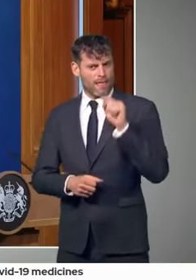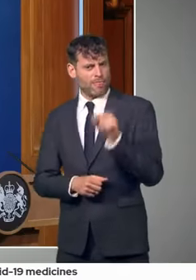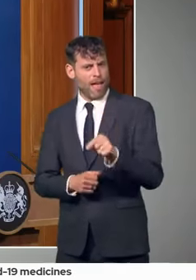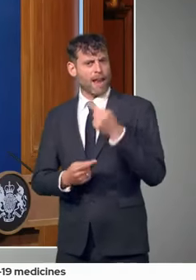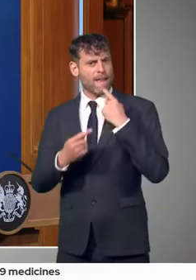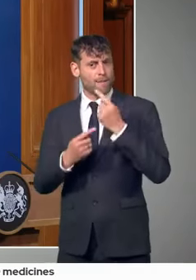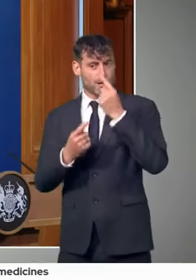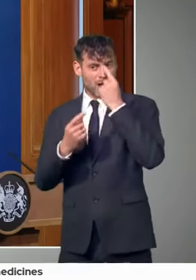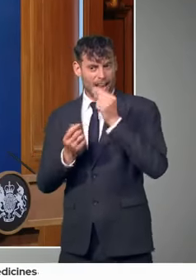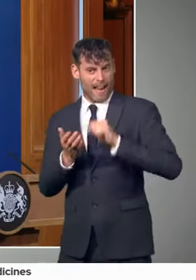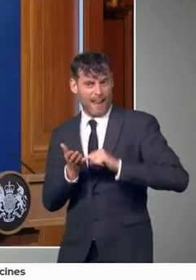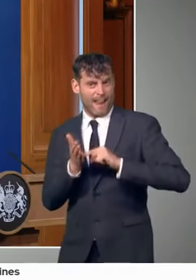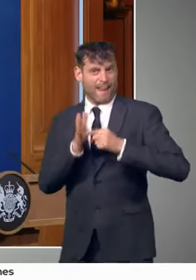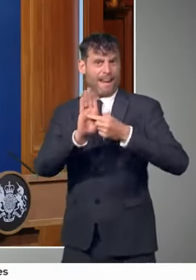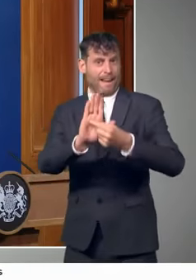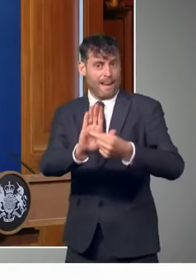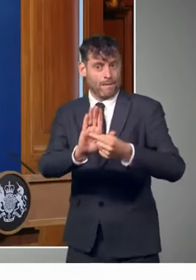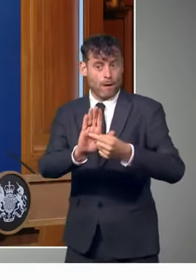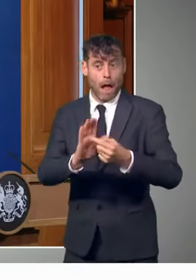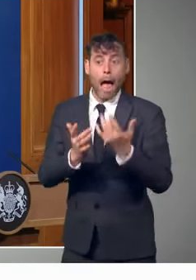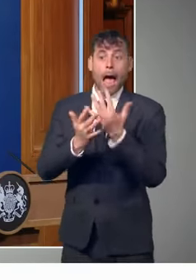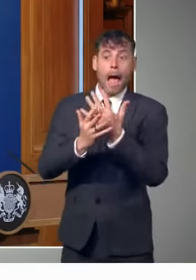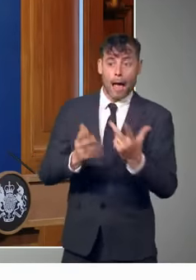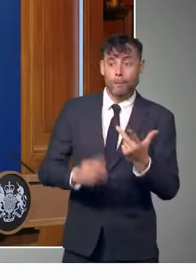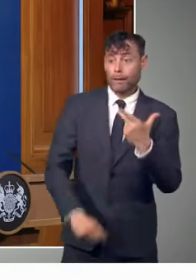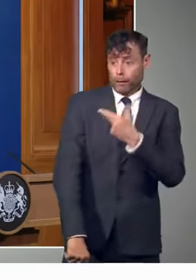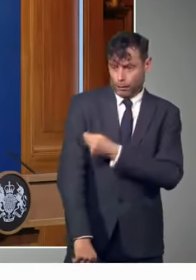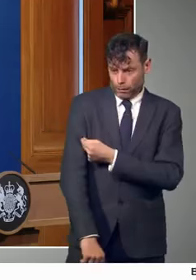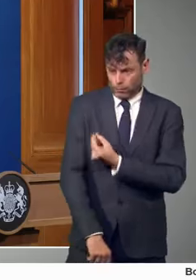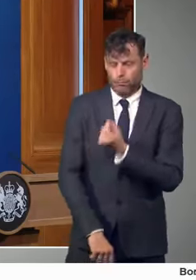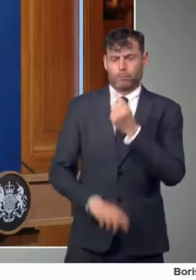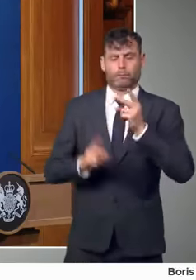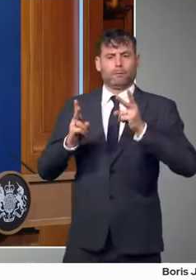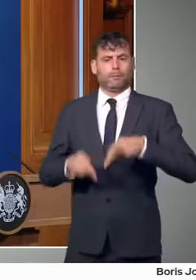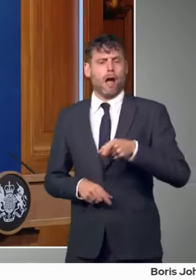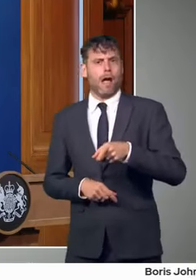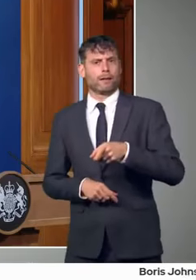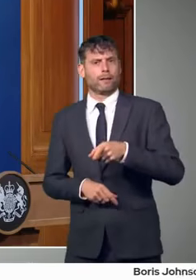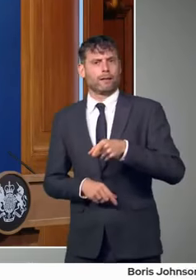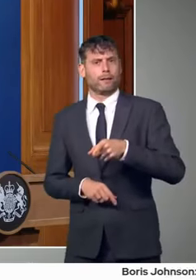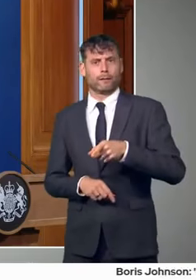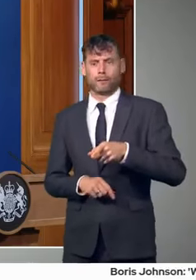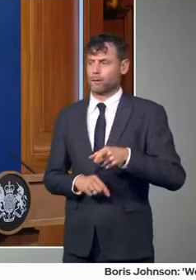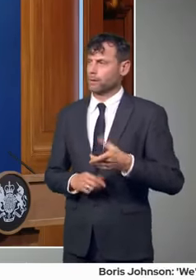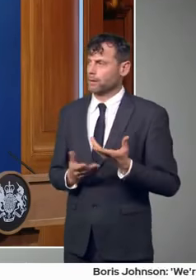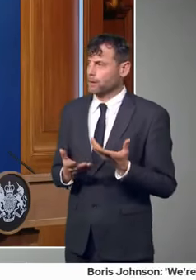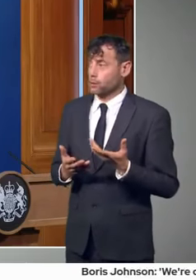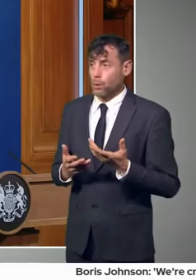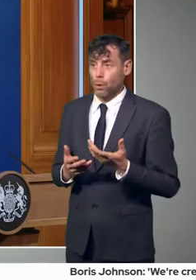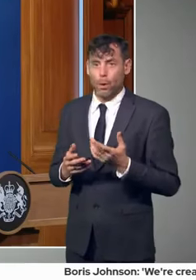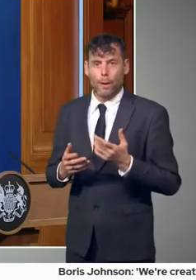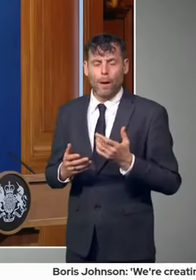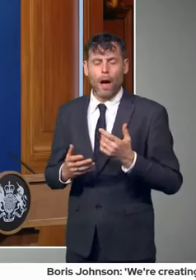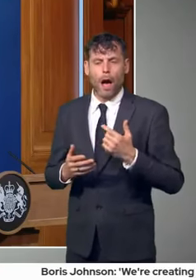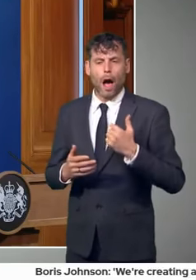or indeed what that statistic would say if we were able to give it to you, Annette. That's not because we want to